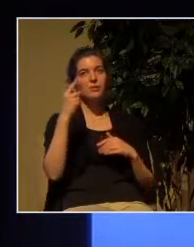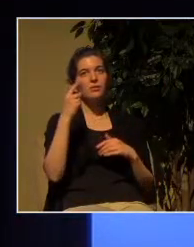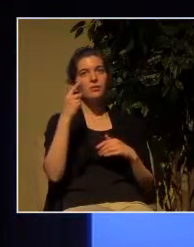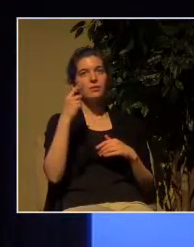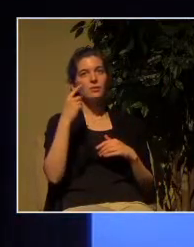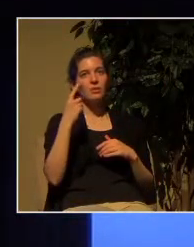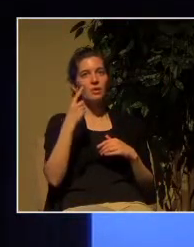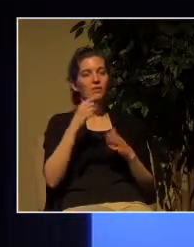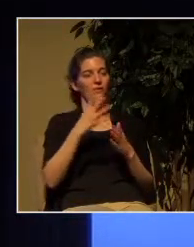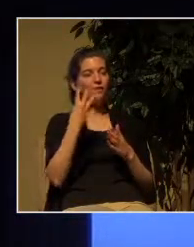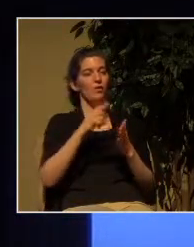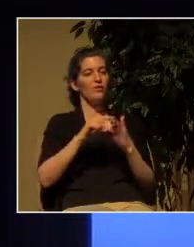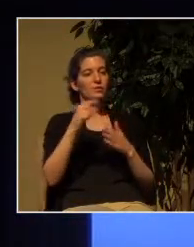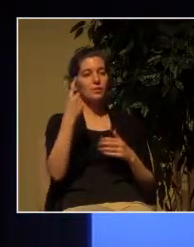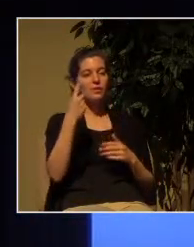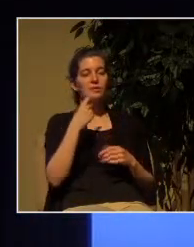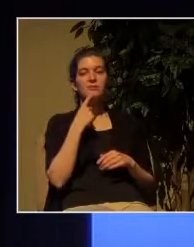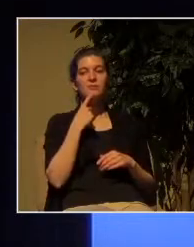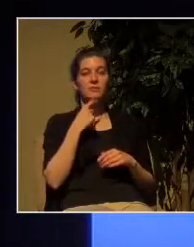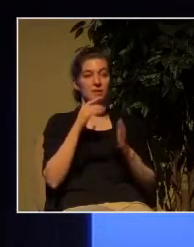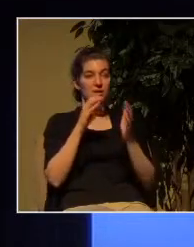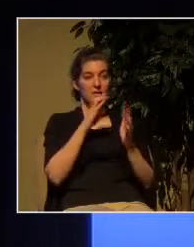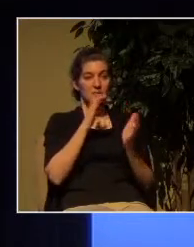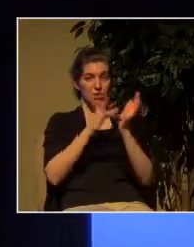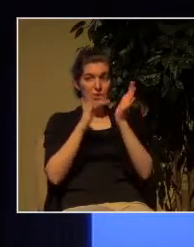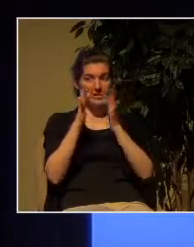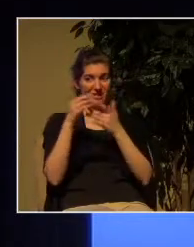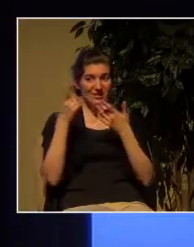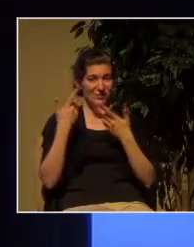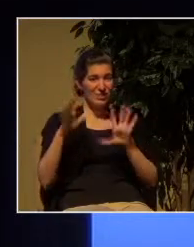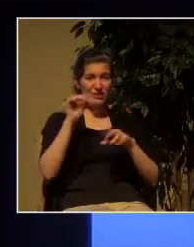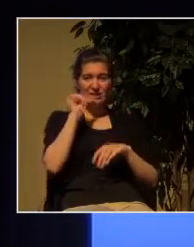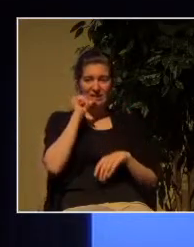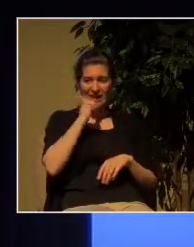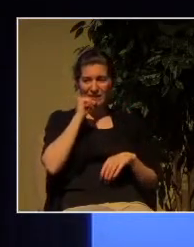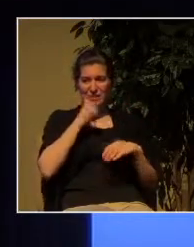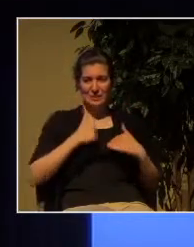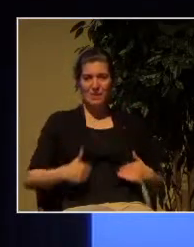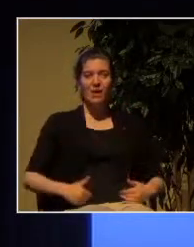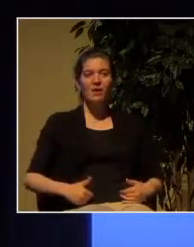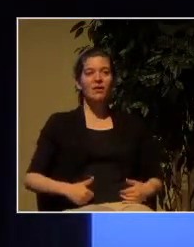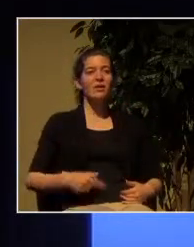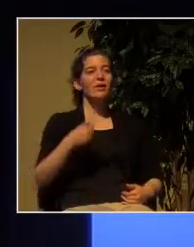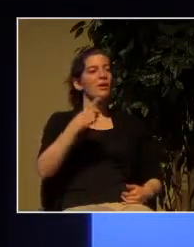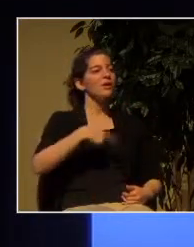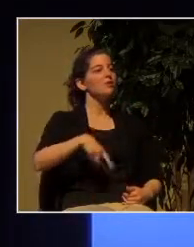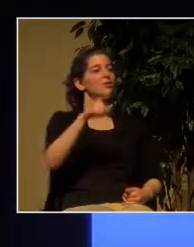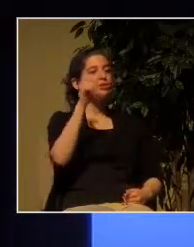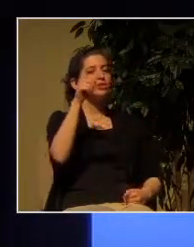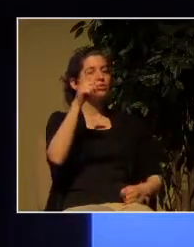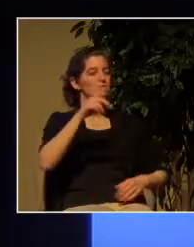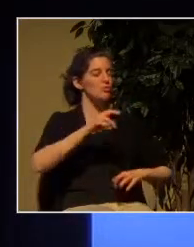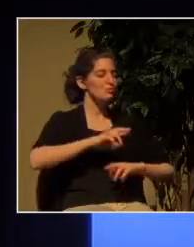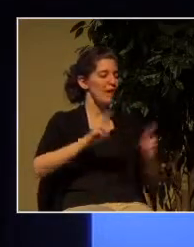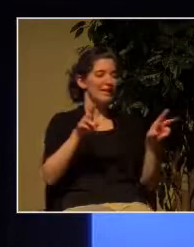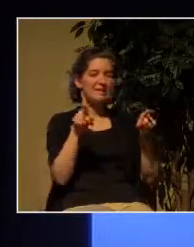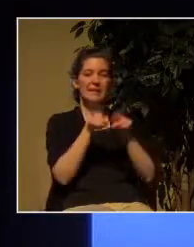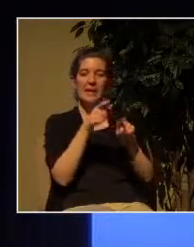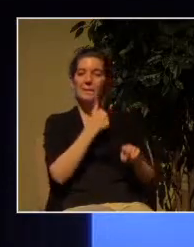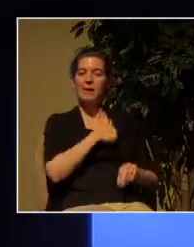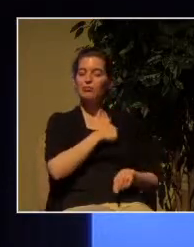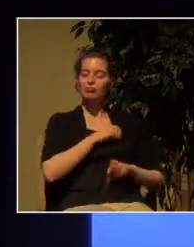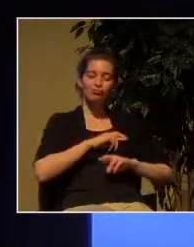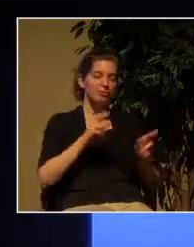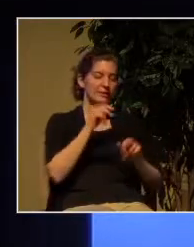arm yourself also with the same attitude because he who has suffered in his body is done